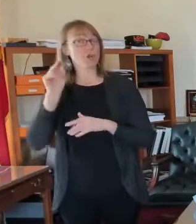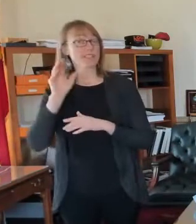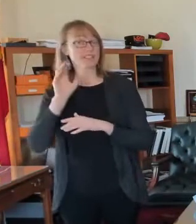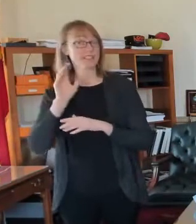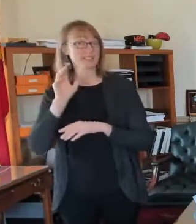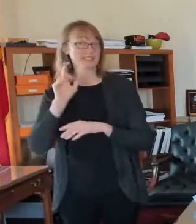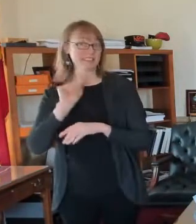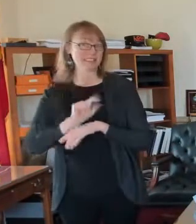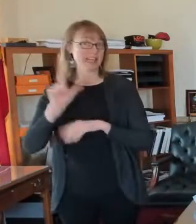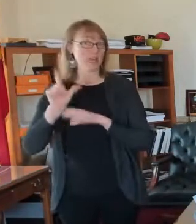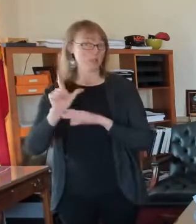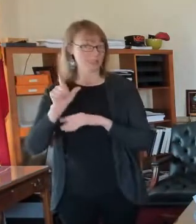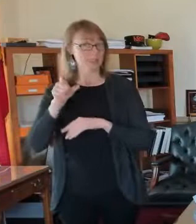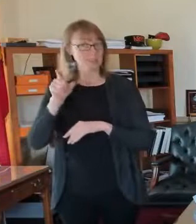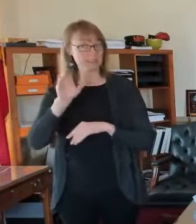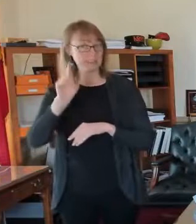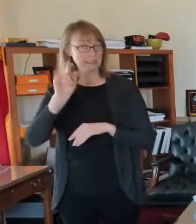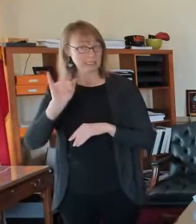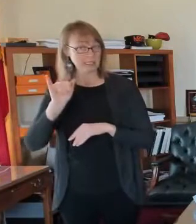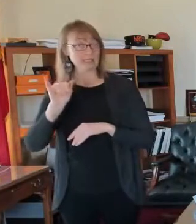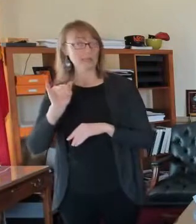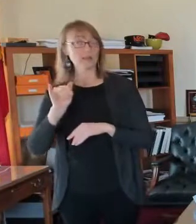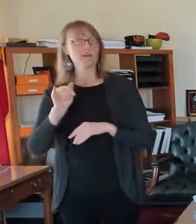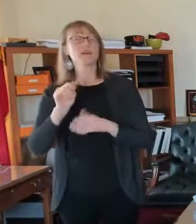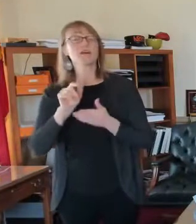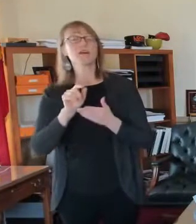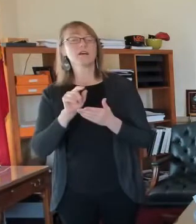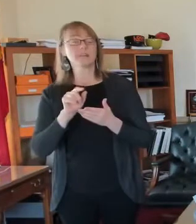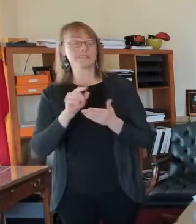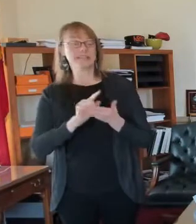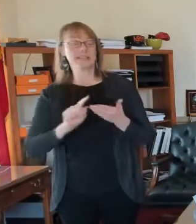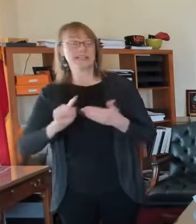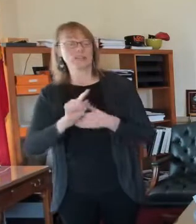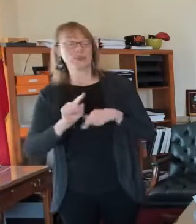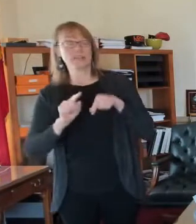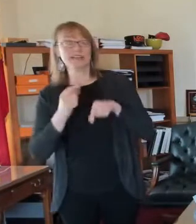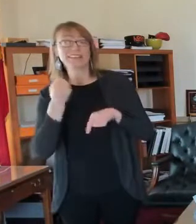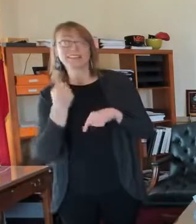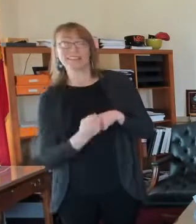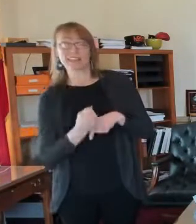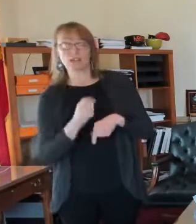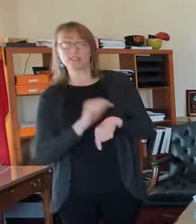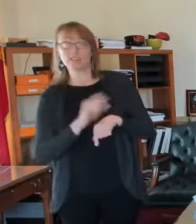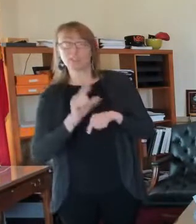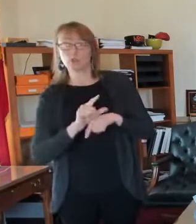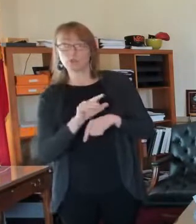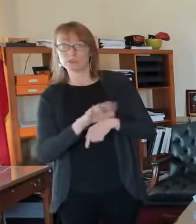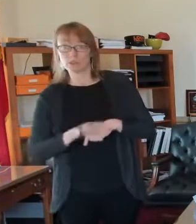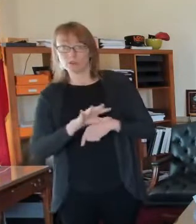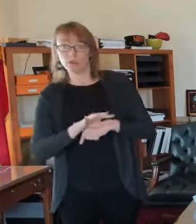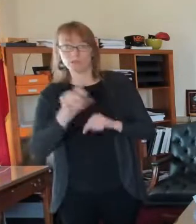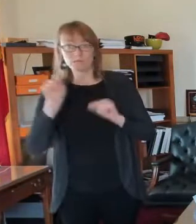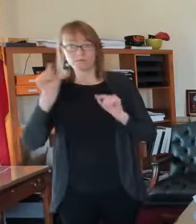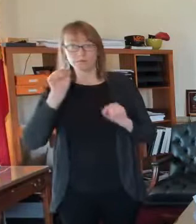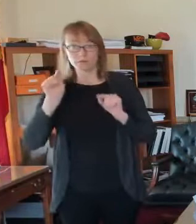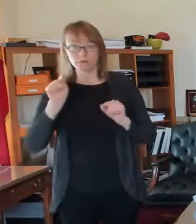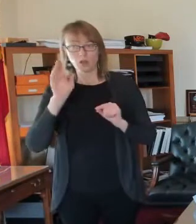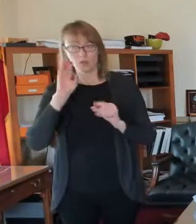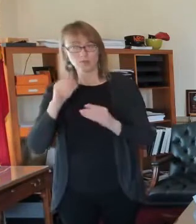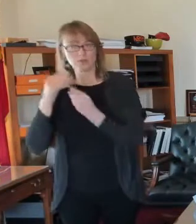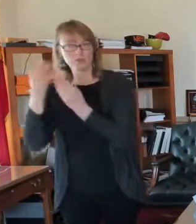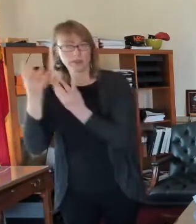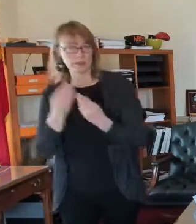trying to send those invitations to people who live in that, in that close by area. So we will continue to do vaccinations. Um,